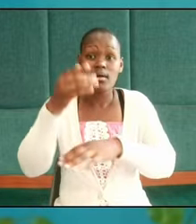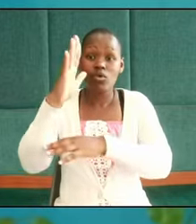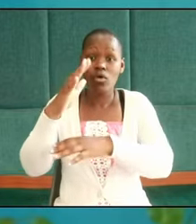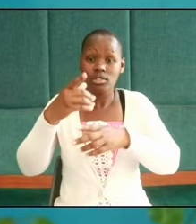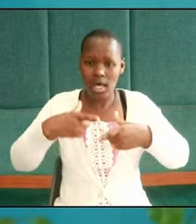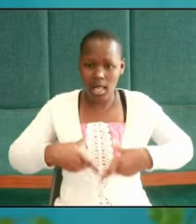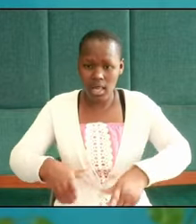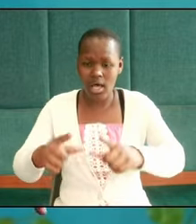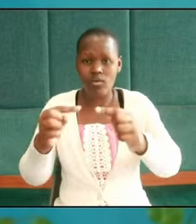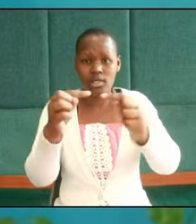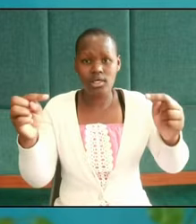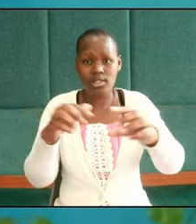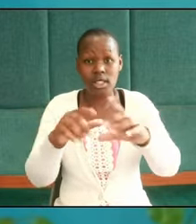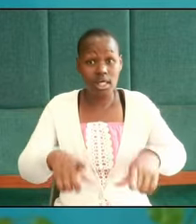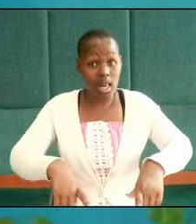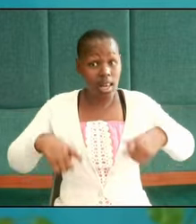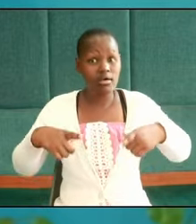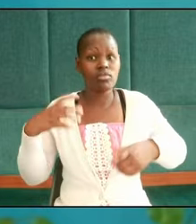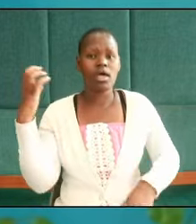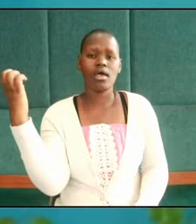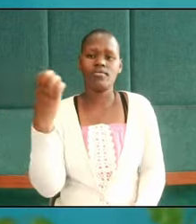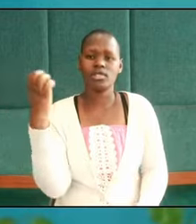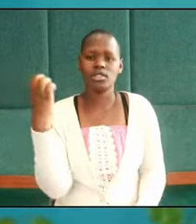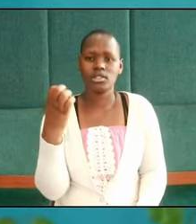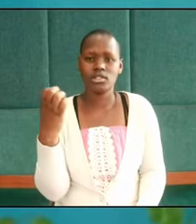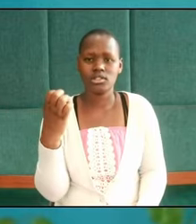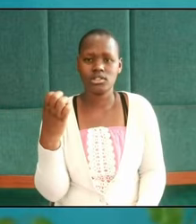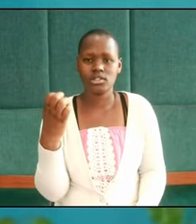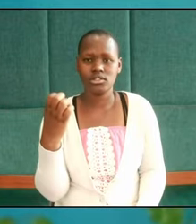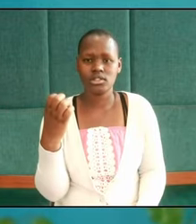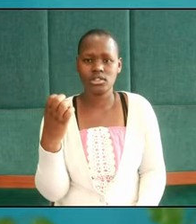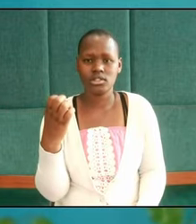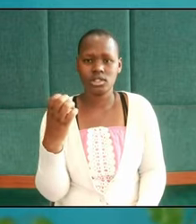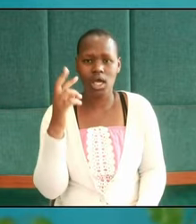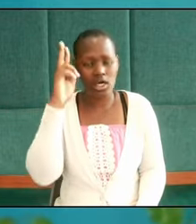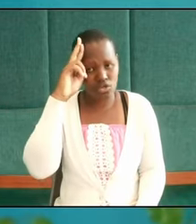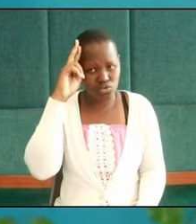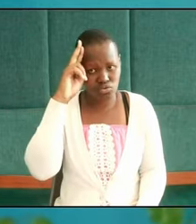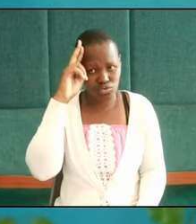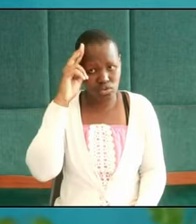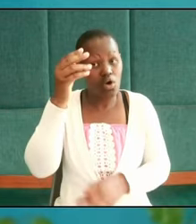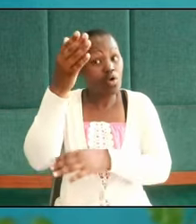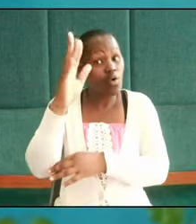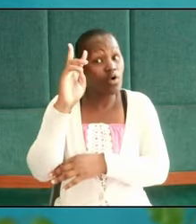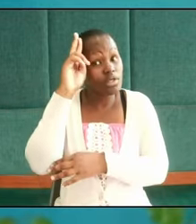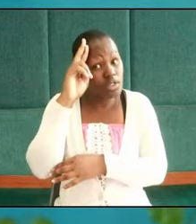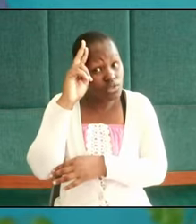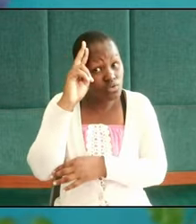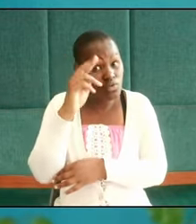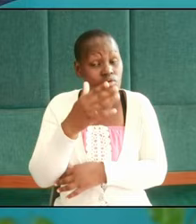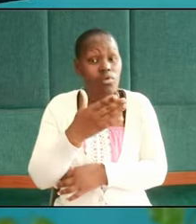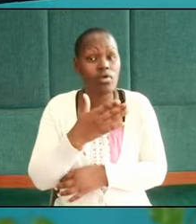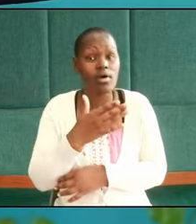crisis in our life it is evangelistic in intention God intends that